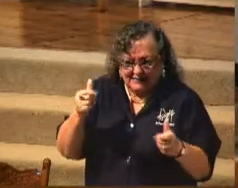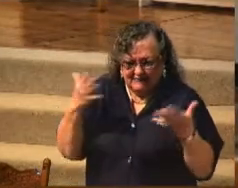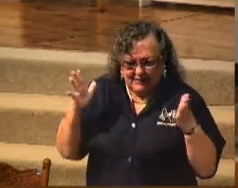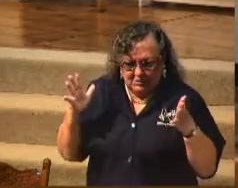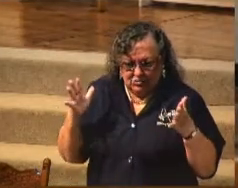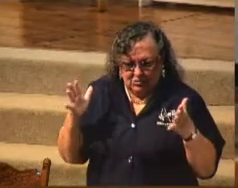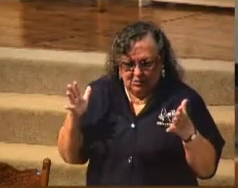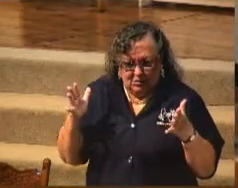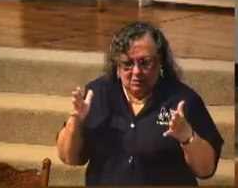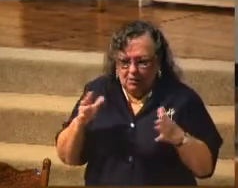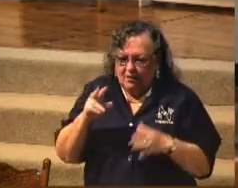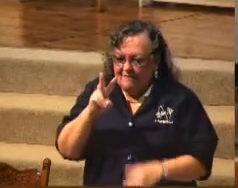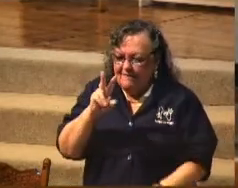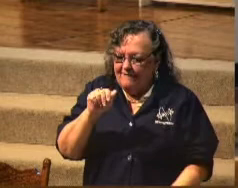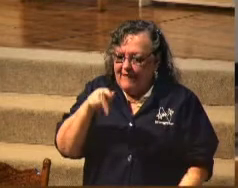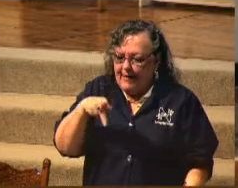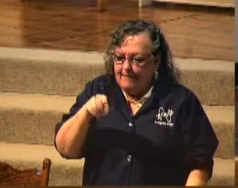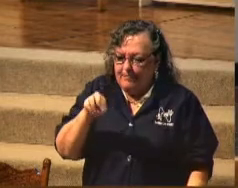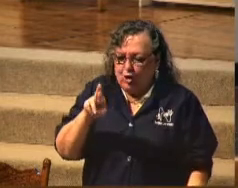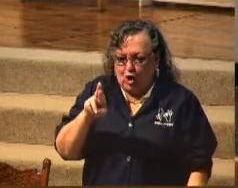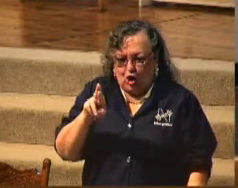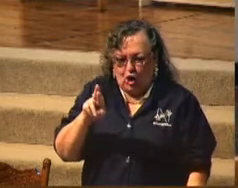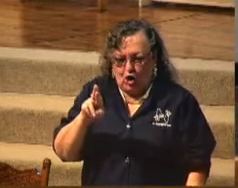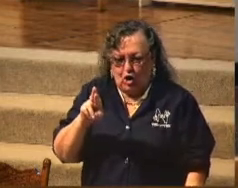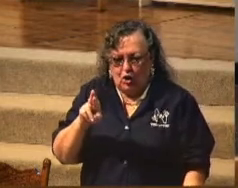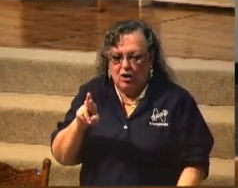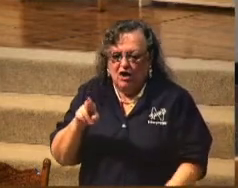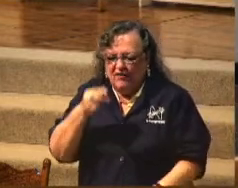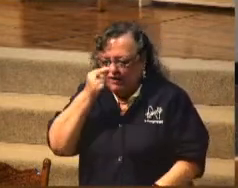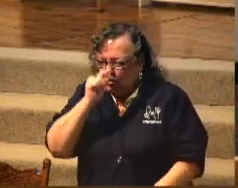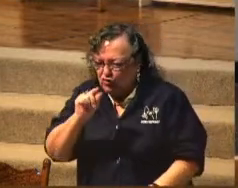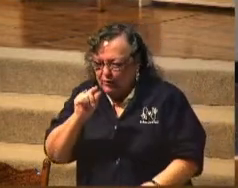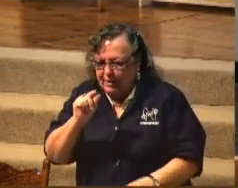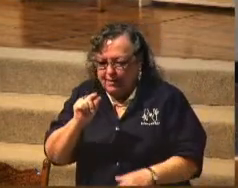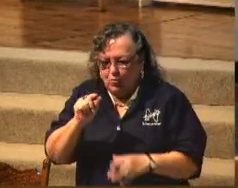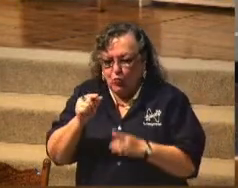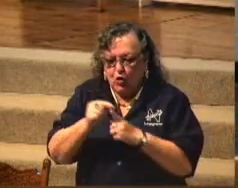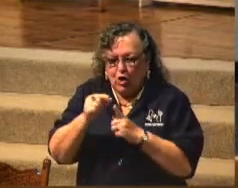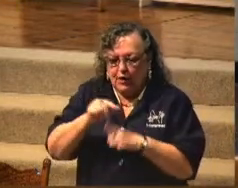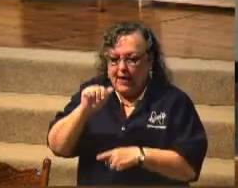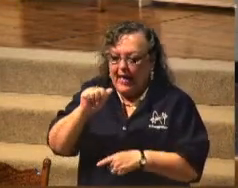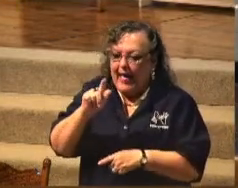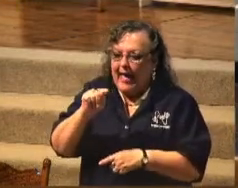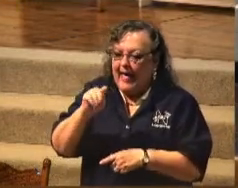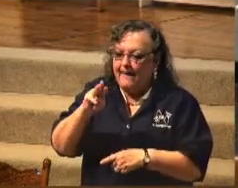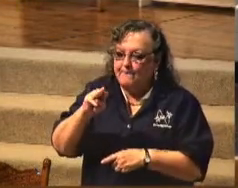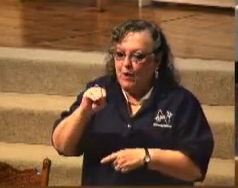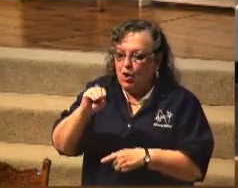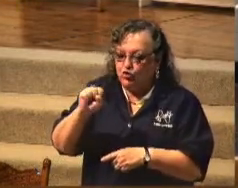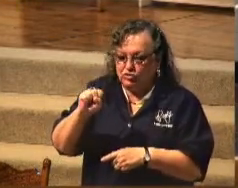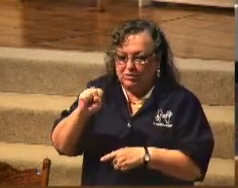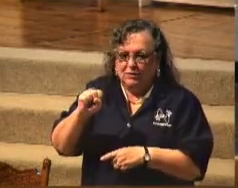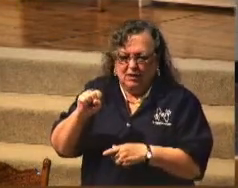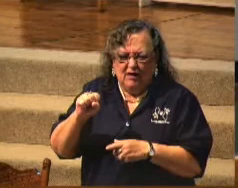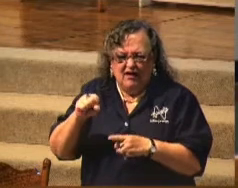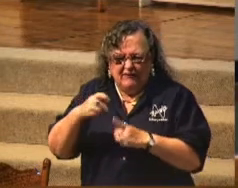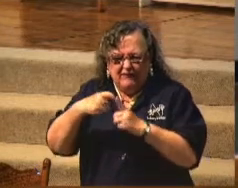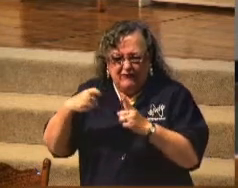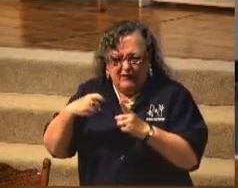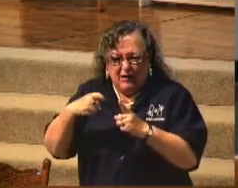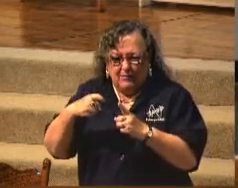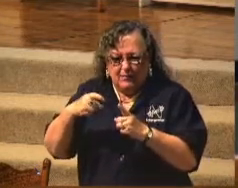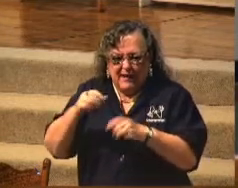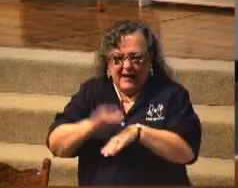word from atmos, from where we get the word atmosphere. It might be something like you get up in the morning and it's